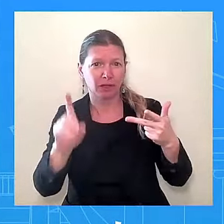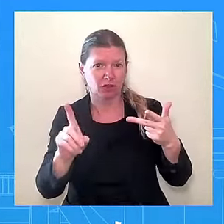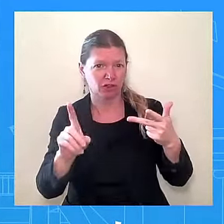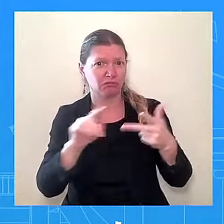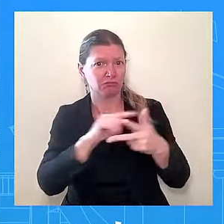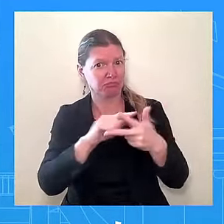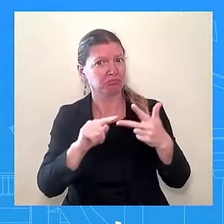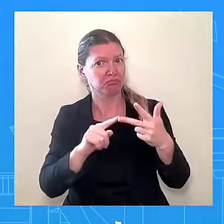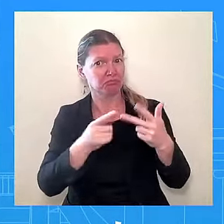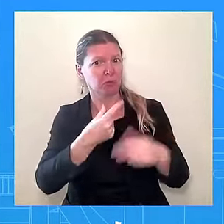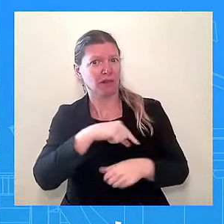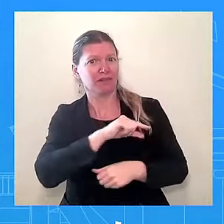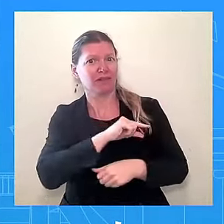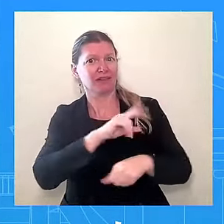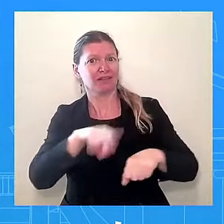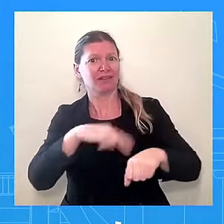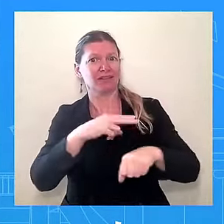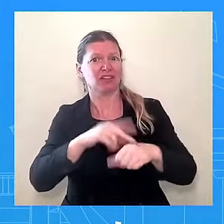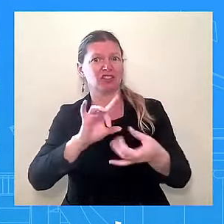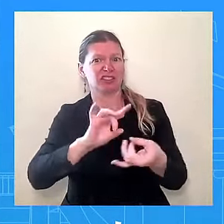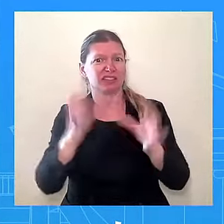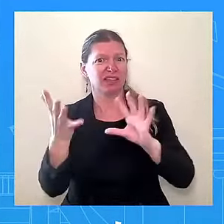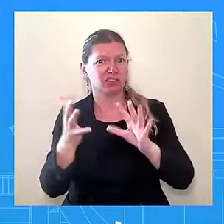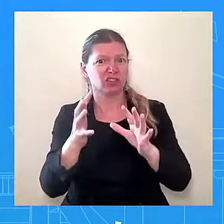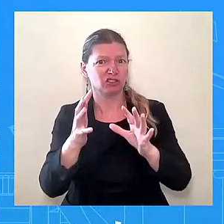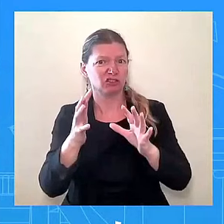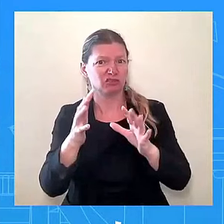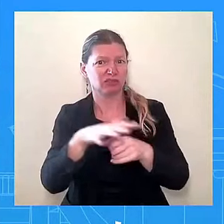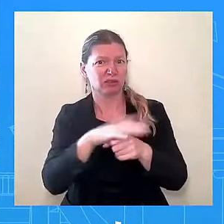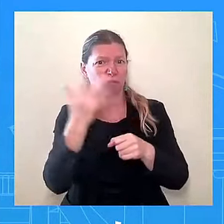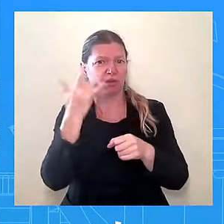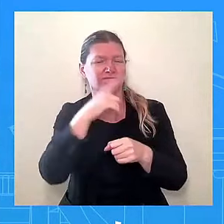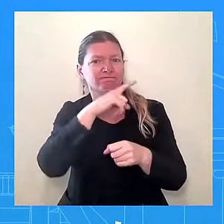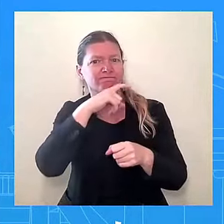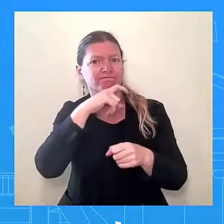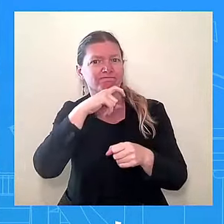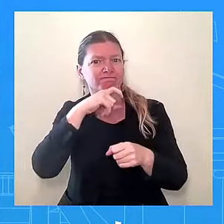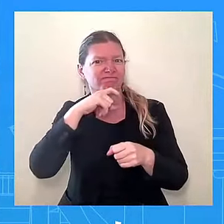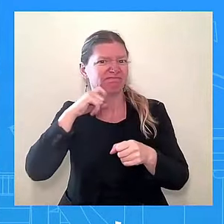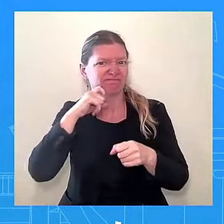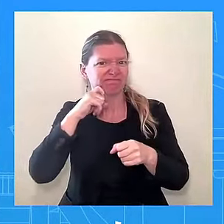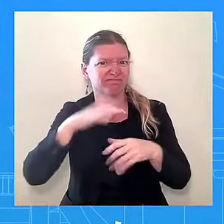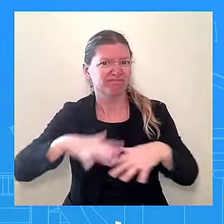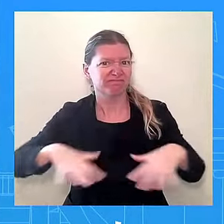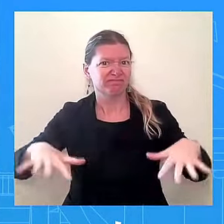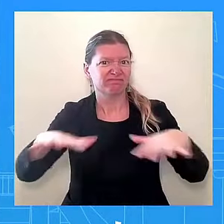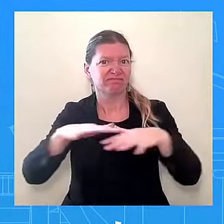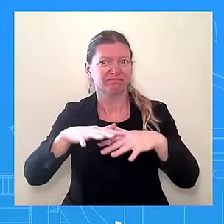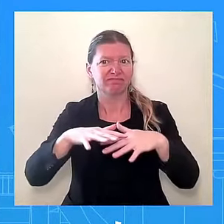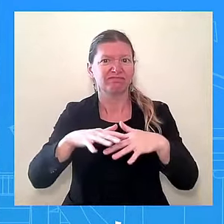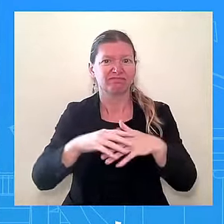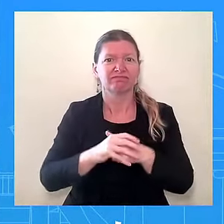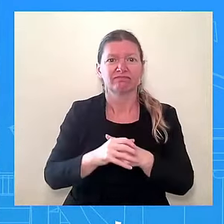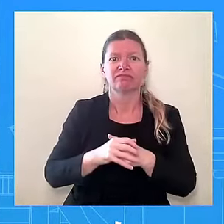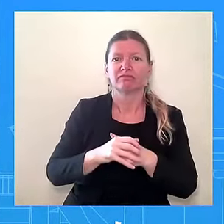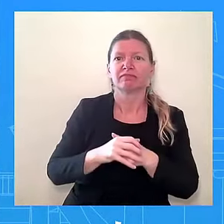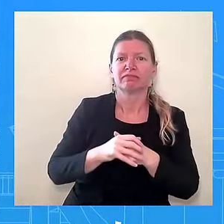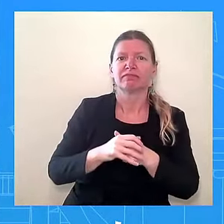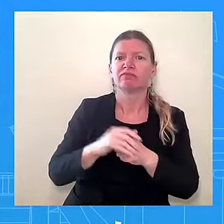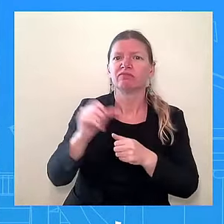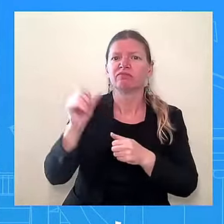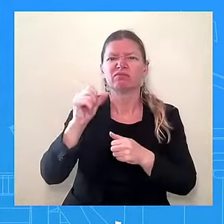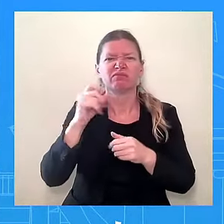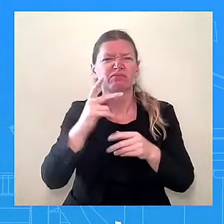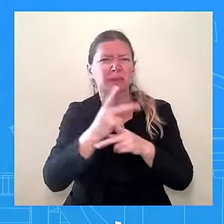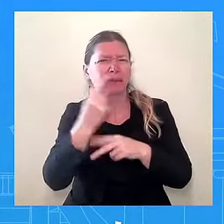drought conditions. Clearly, we've been keeping an eye on this in keeping with the conversation about climate change. Can you give us a better understanding of where you have seen this go